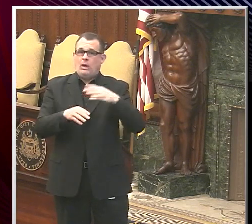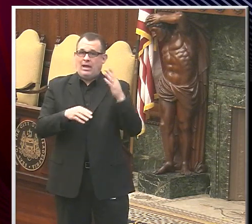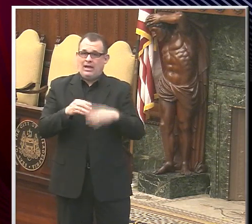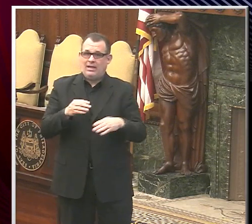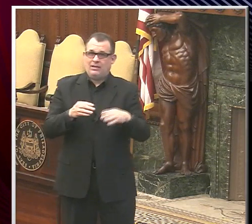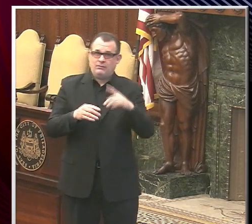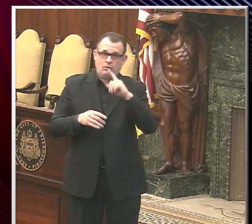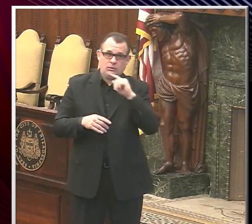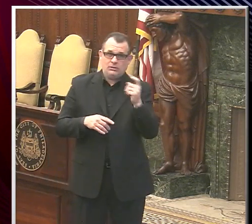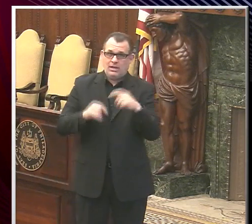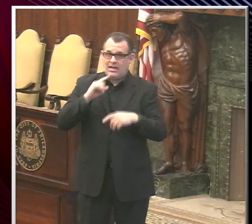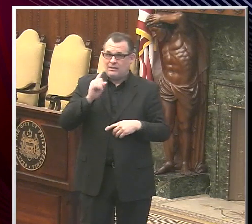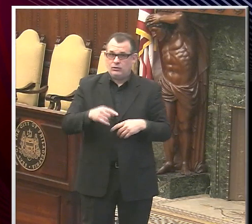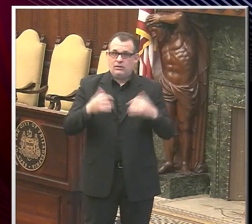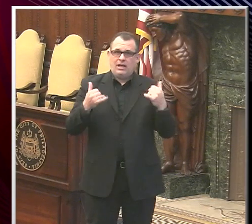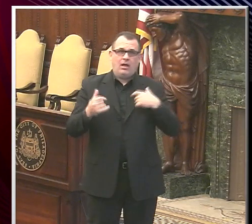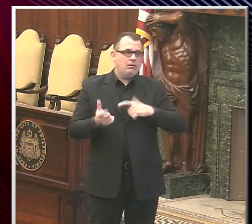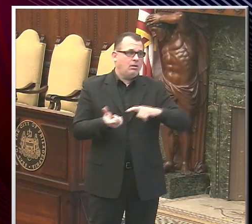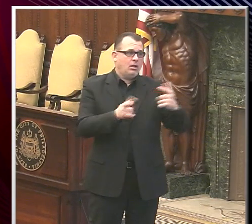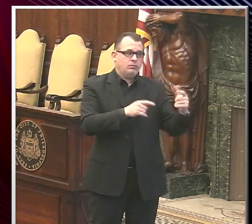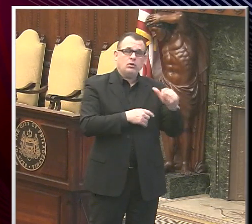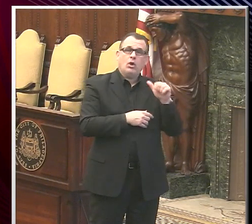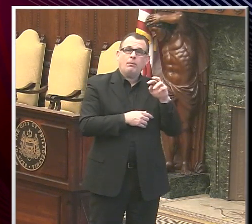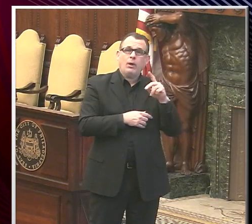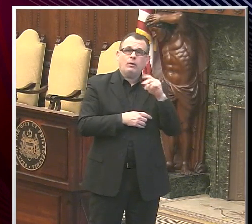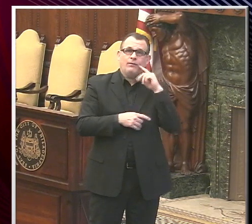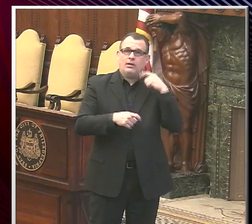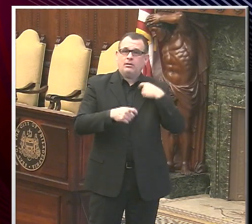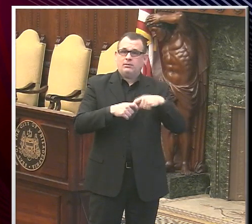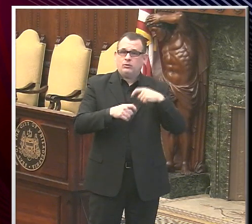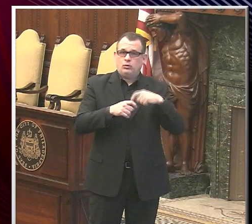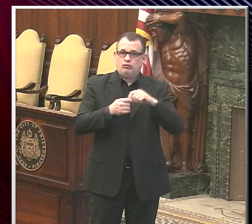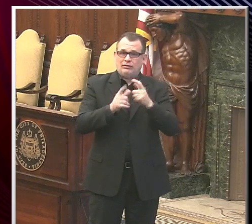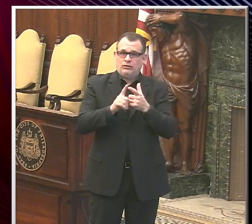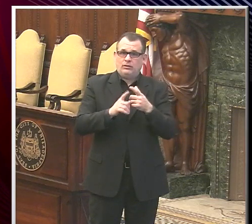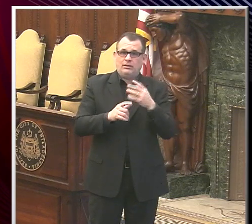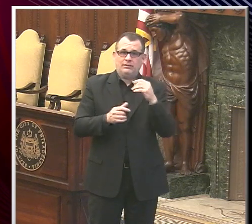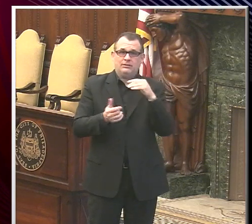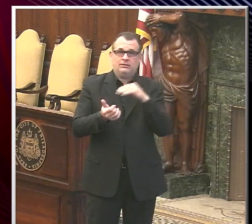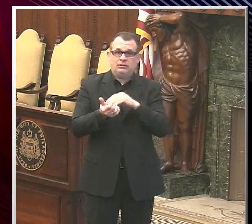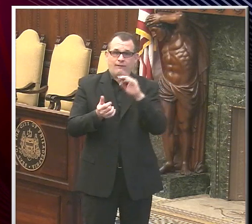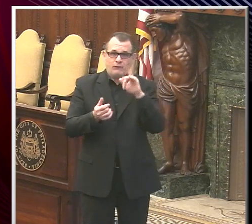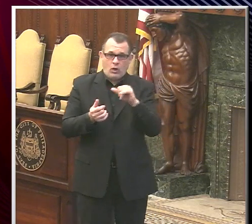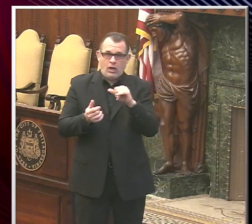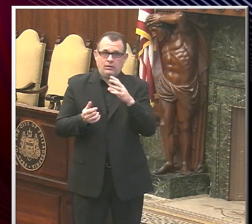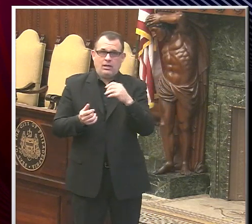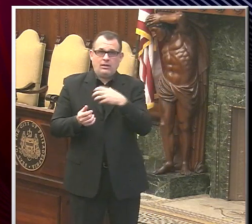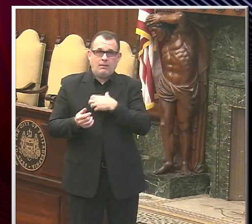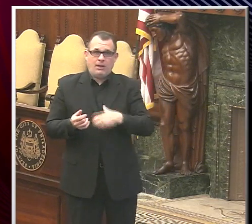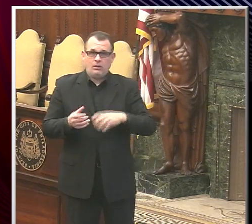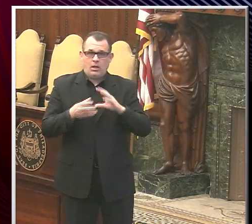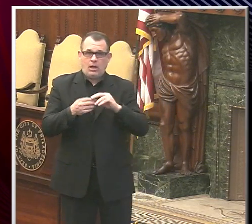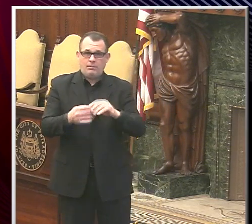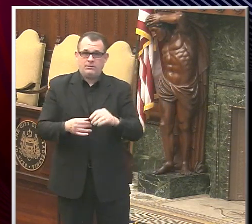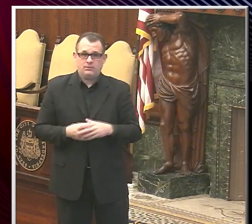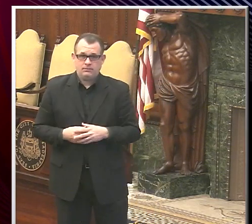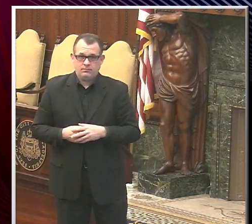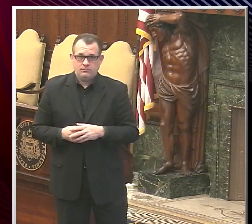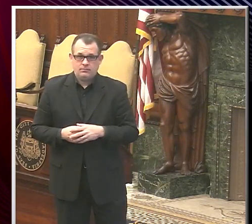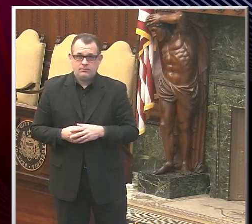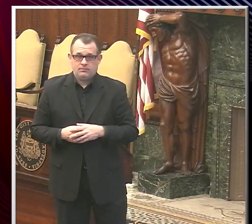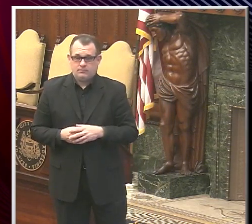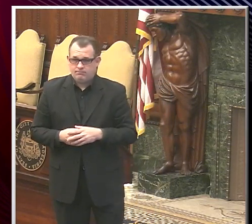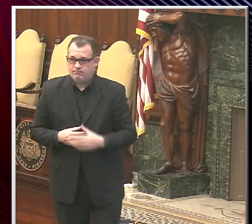now to Armando for the Spanish-language translation of the mayor's and Dr. Farley's opening remarks.